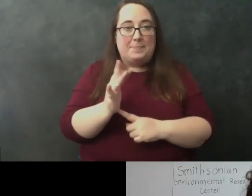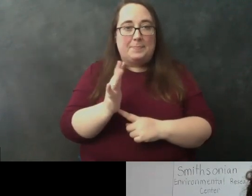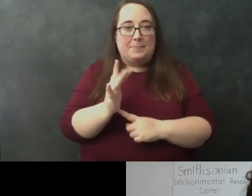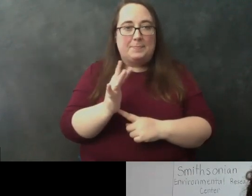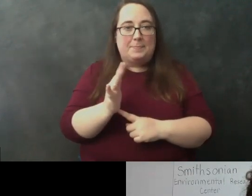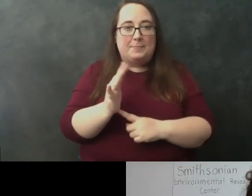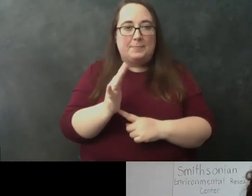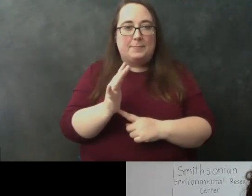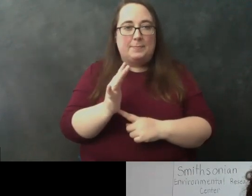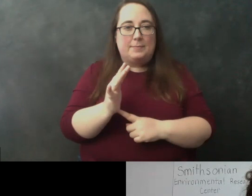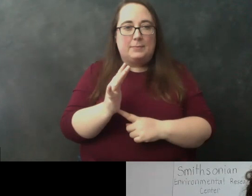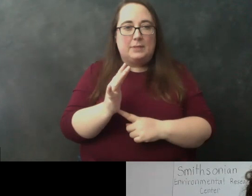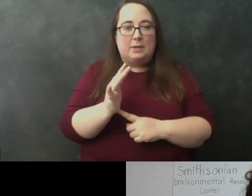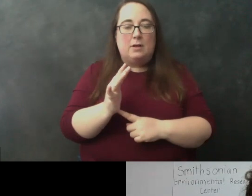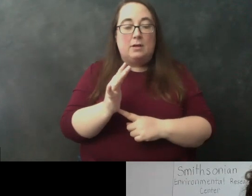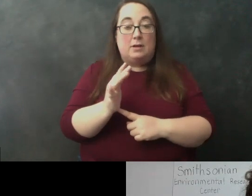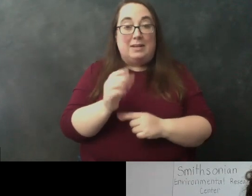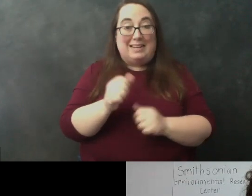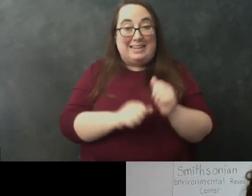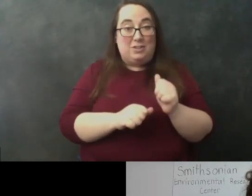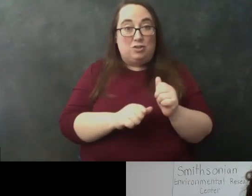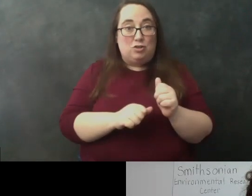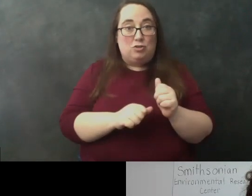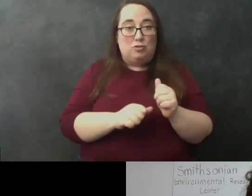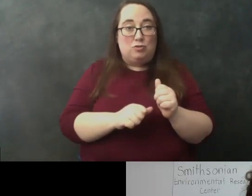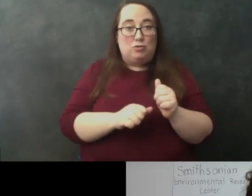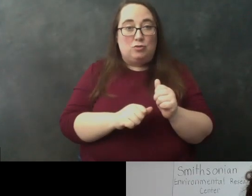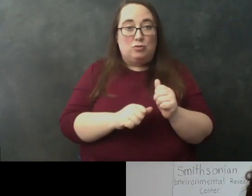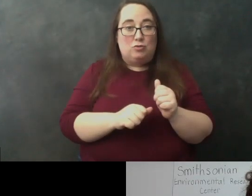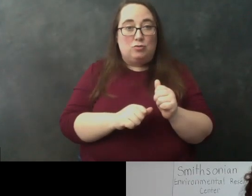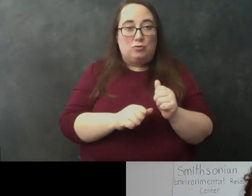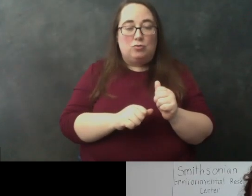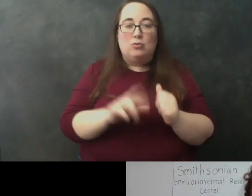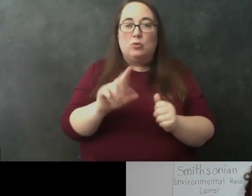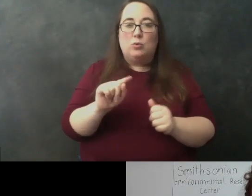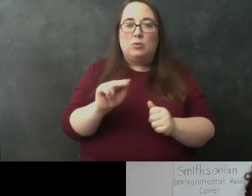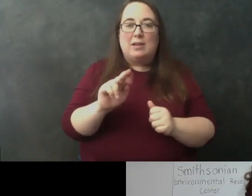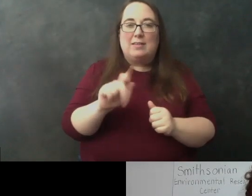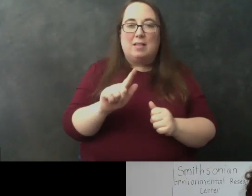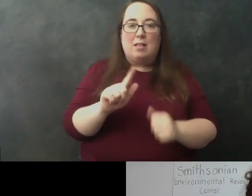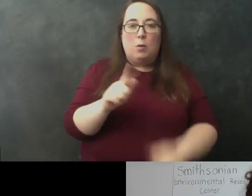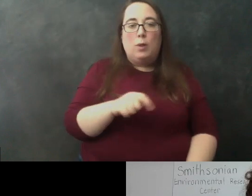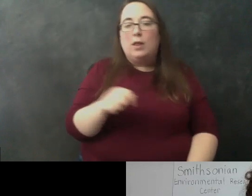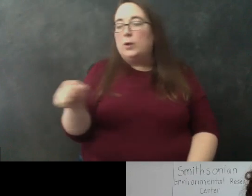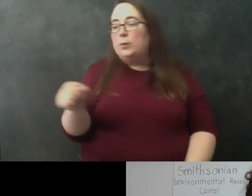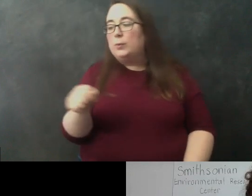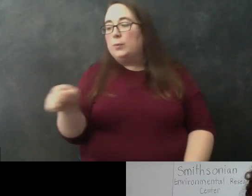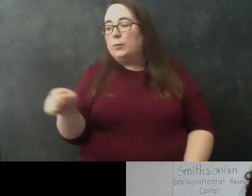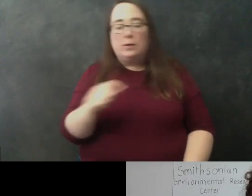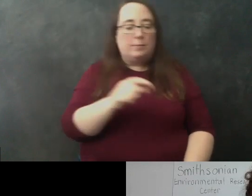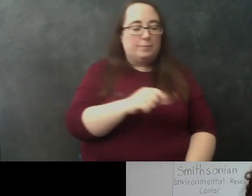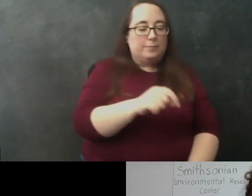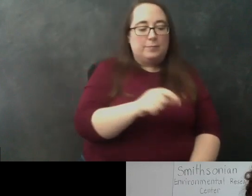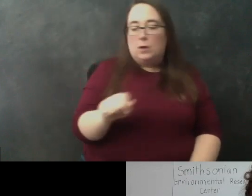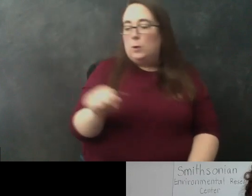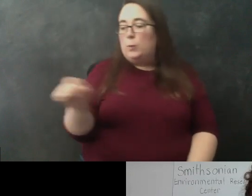flame sterilize each of our um uh utensils in between samples so that we can't transfer